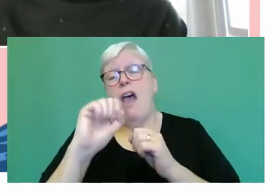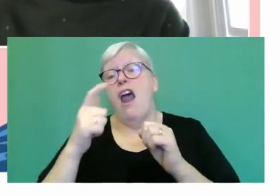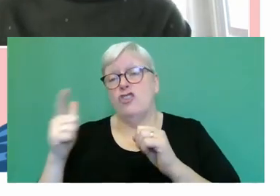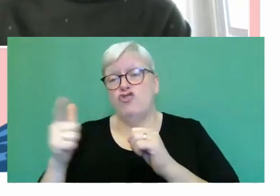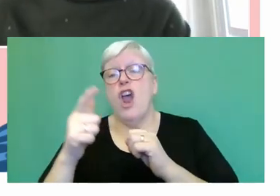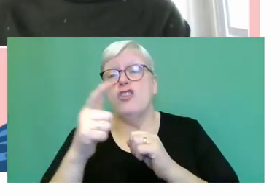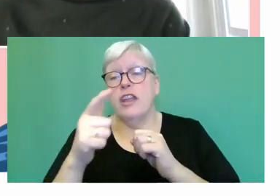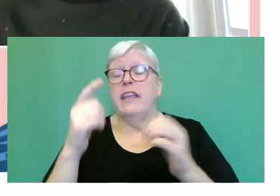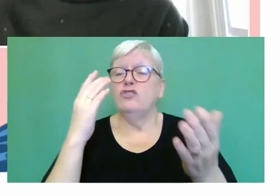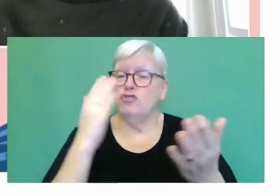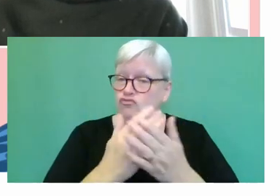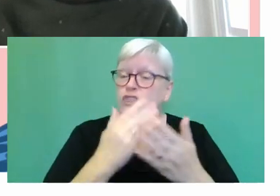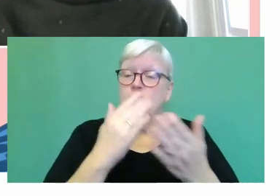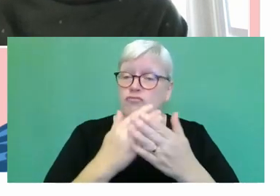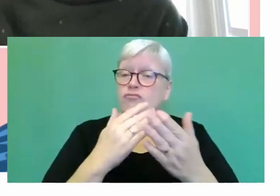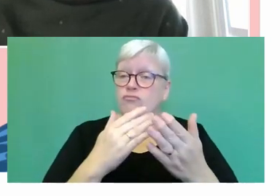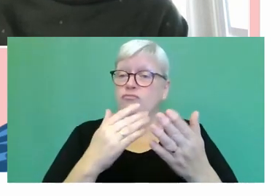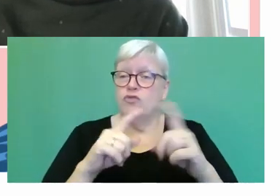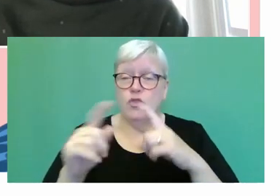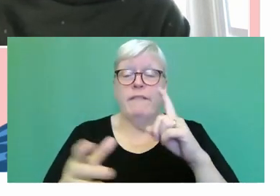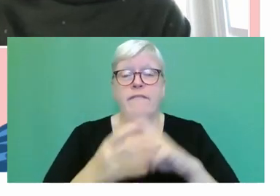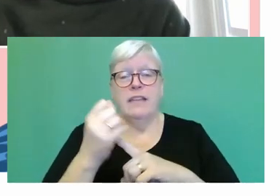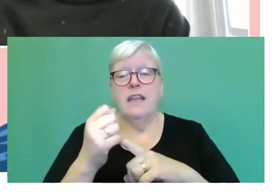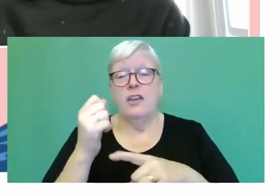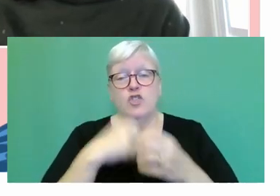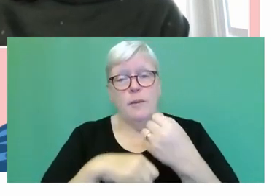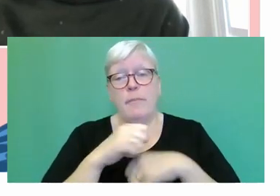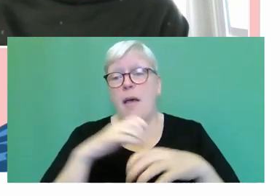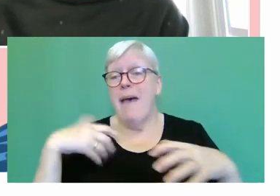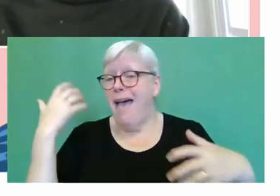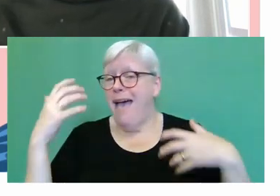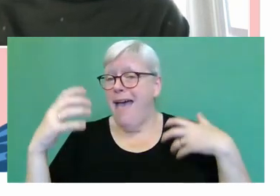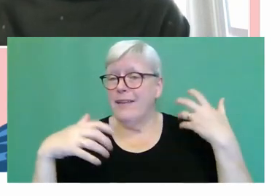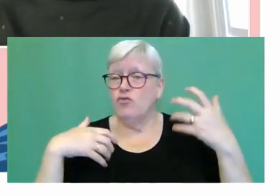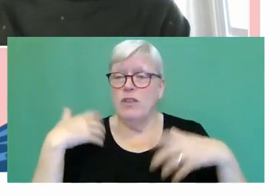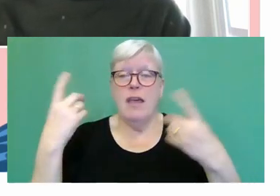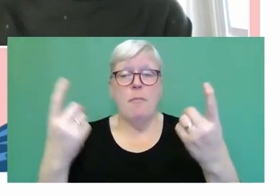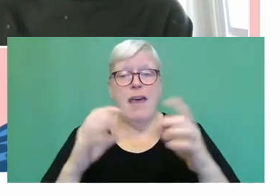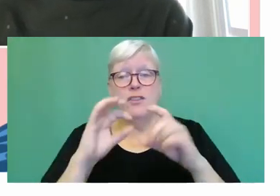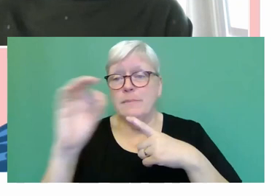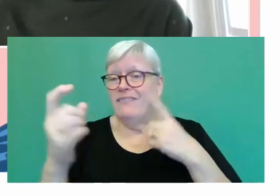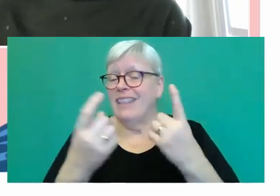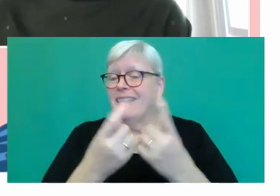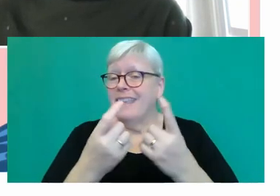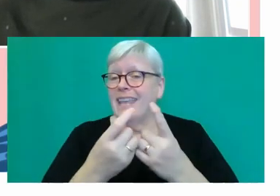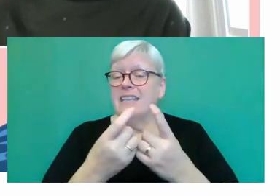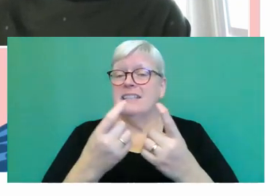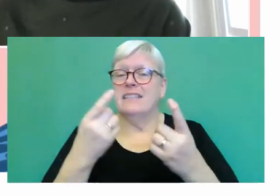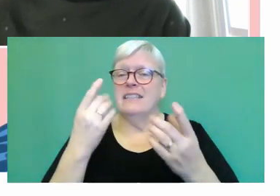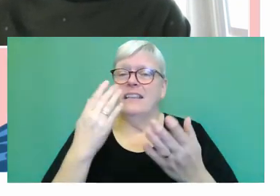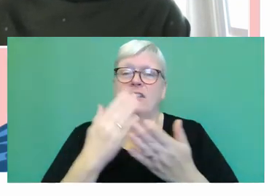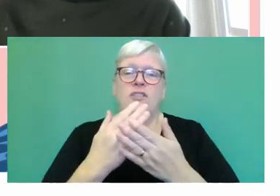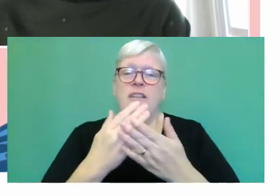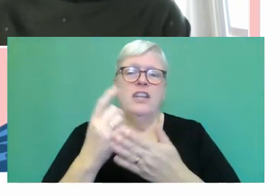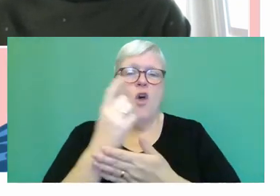voice, and she does get a bit cross about certain things, and she does act. But this isn't really a book about getting